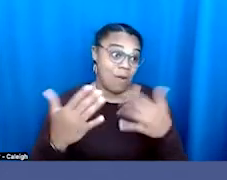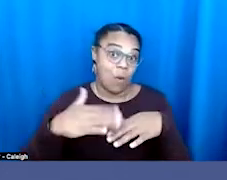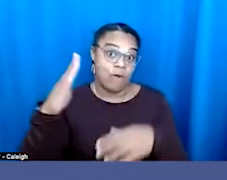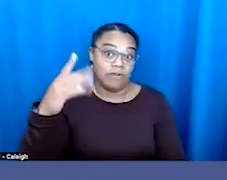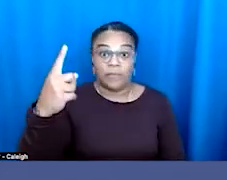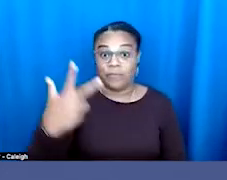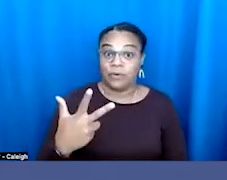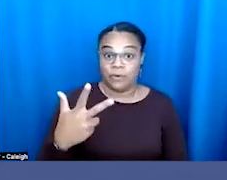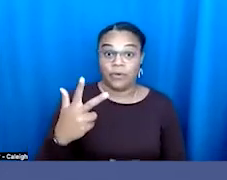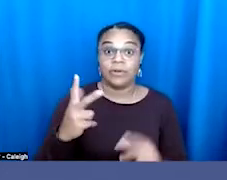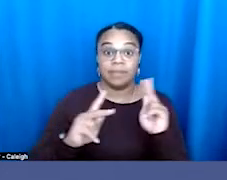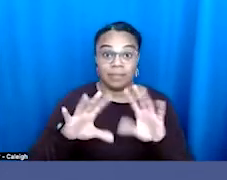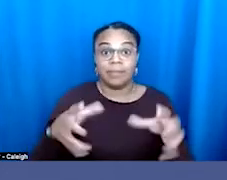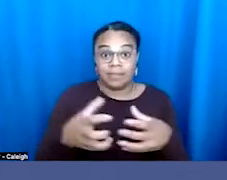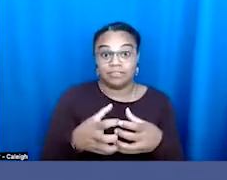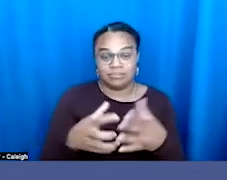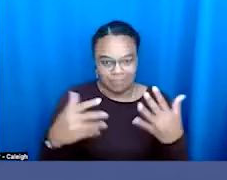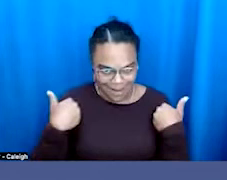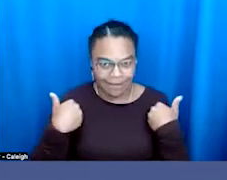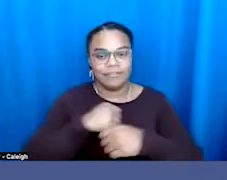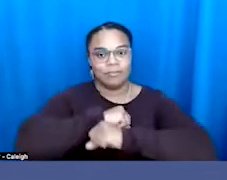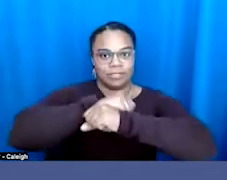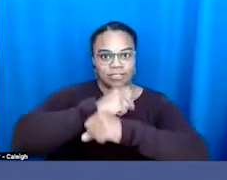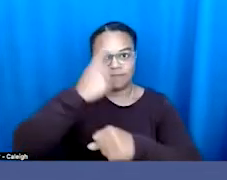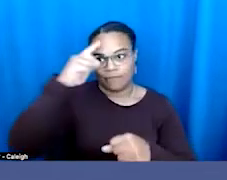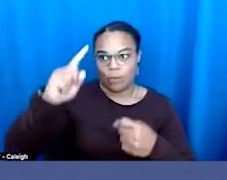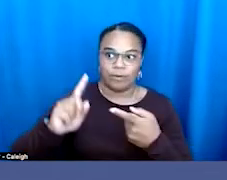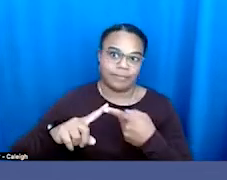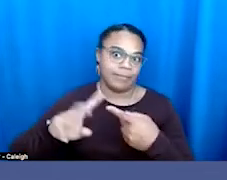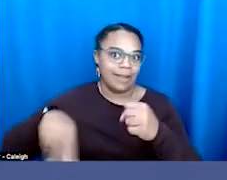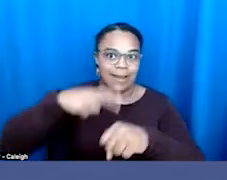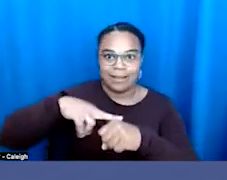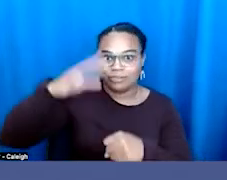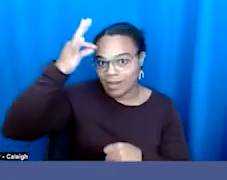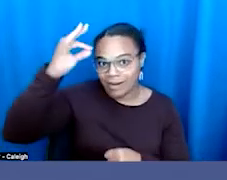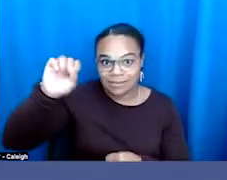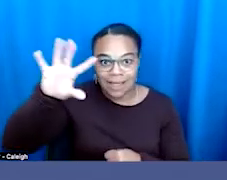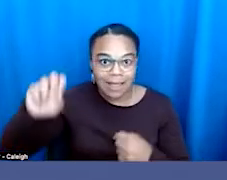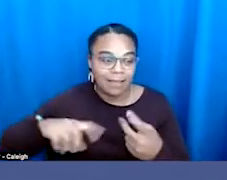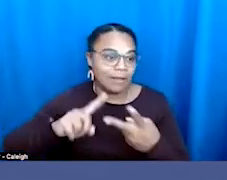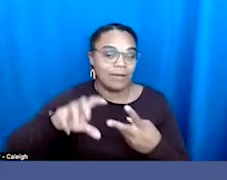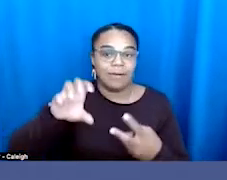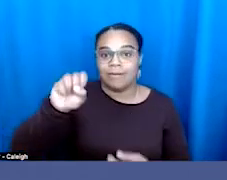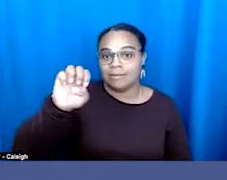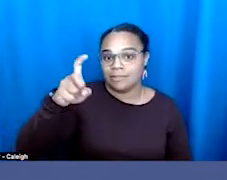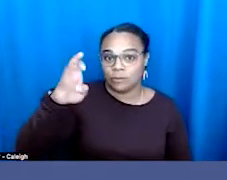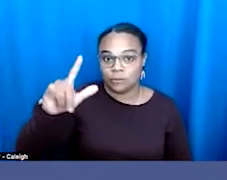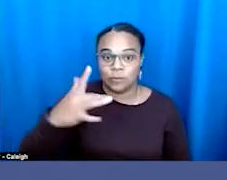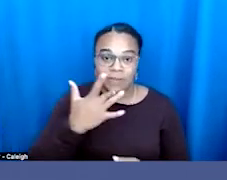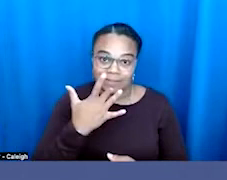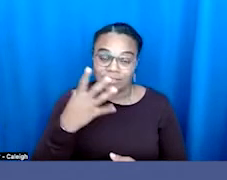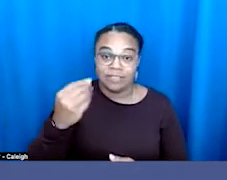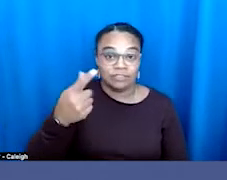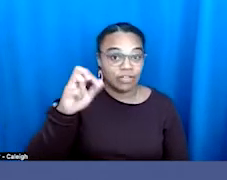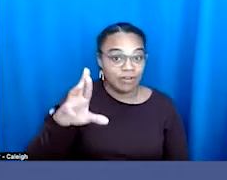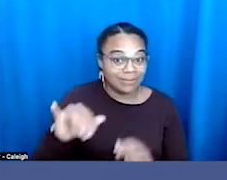protections for natural hairstyles, sexual orientation and gender identity and gender